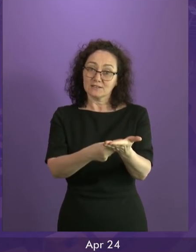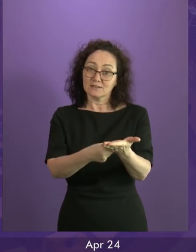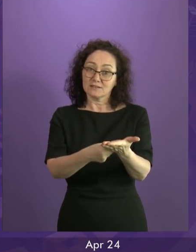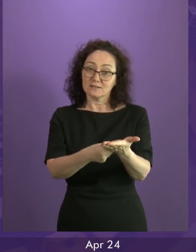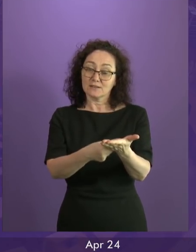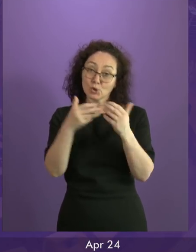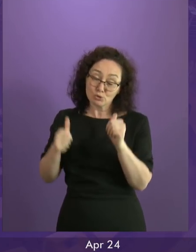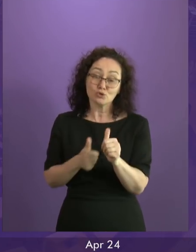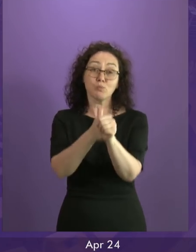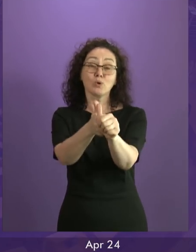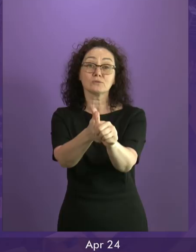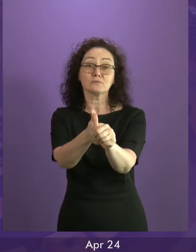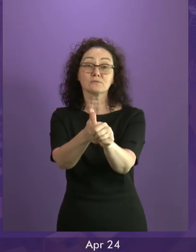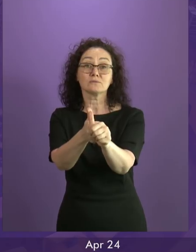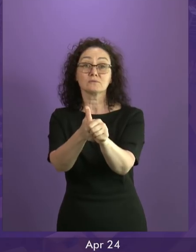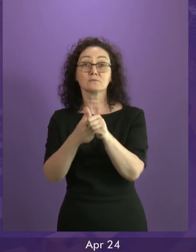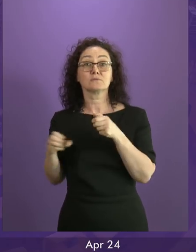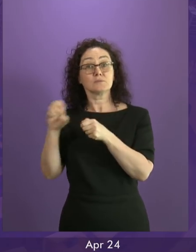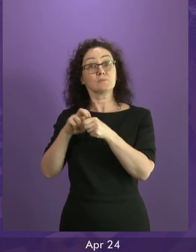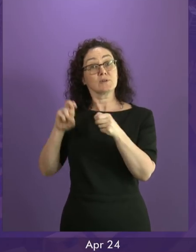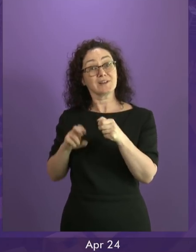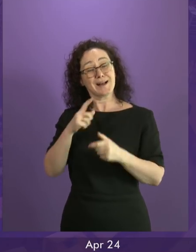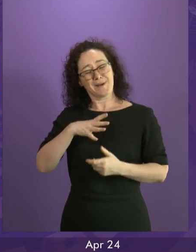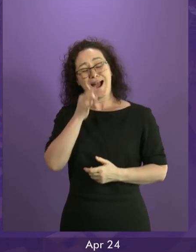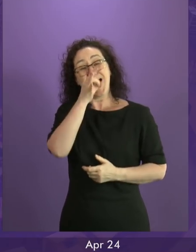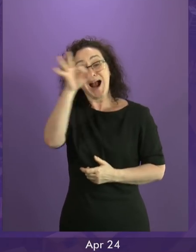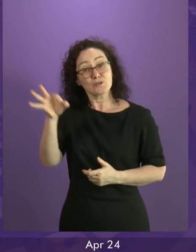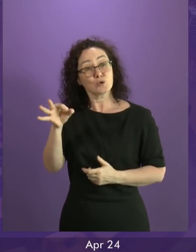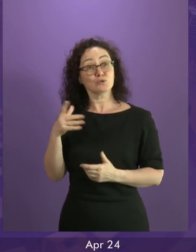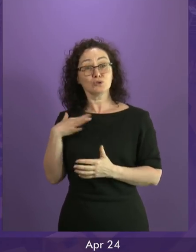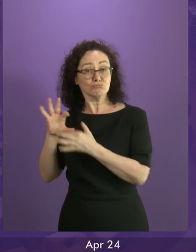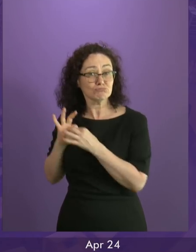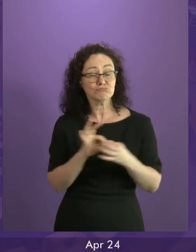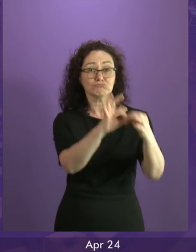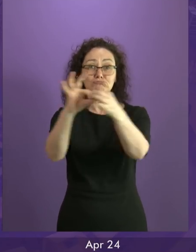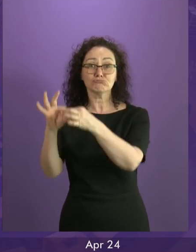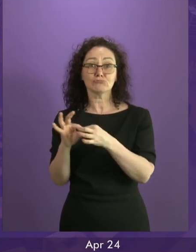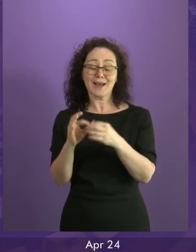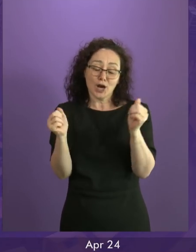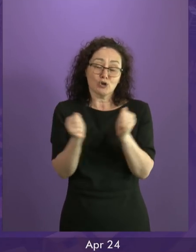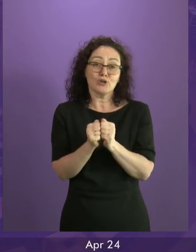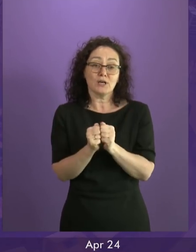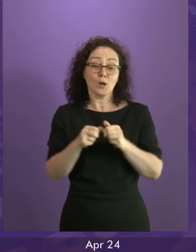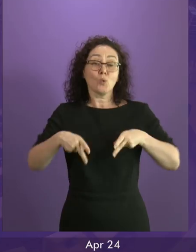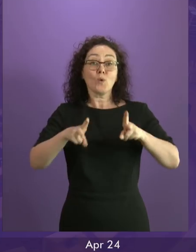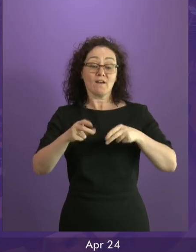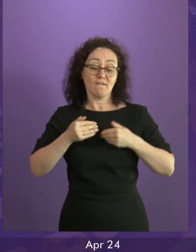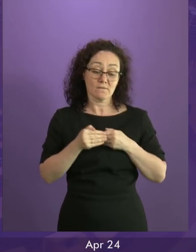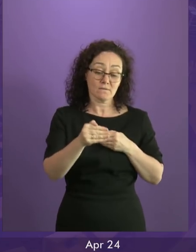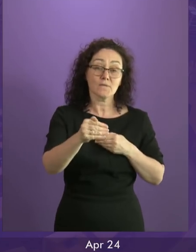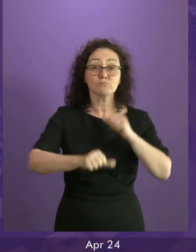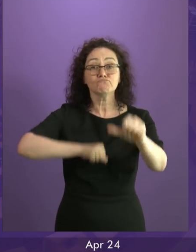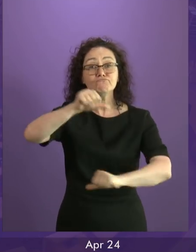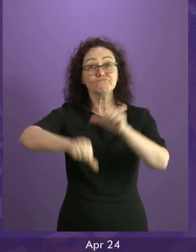everyone at Westminster to now work in a spirit of compromise and cooperation to achieve that. That way, the country can move on. But yet